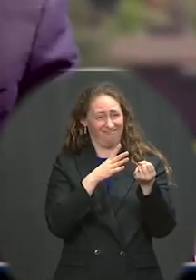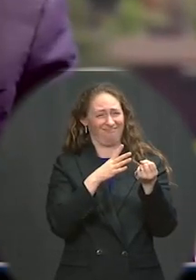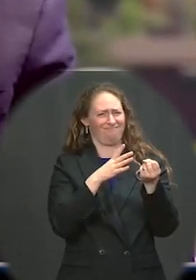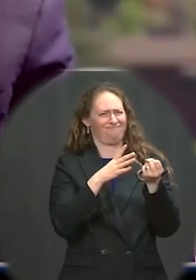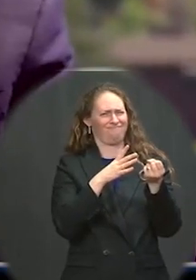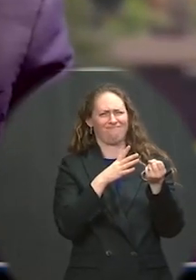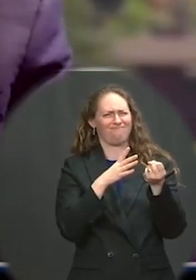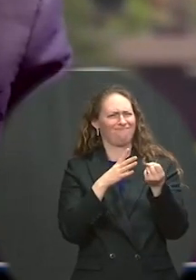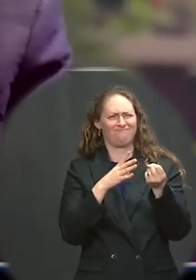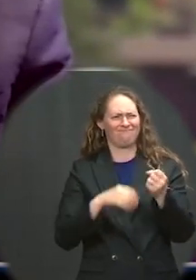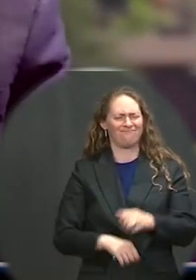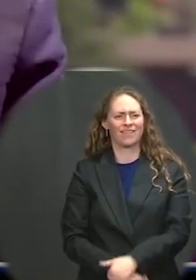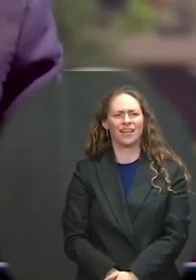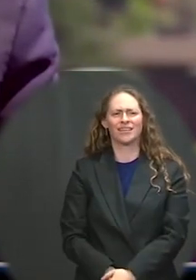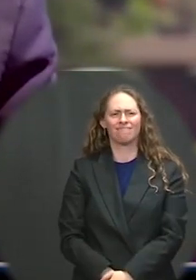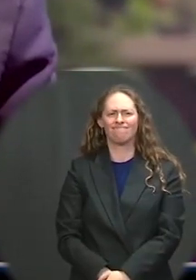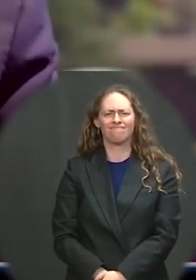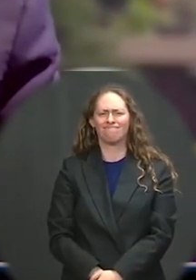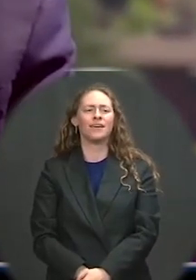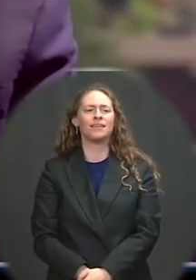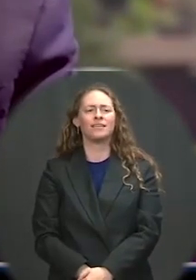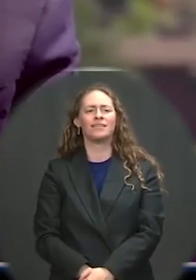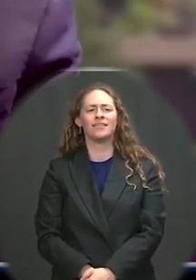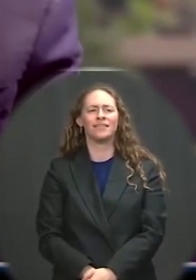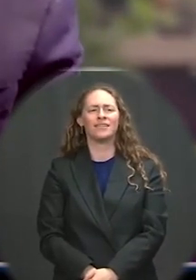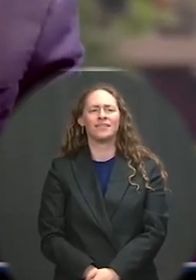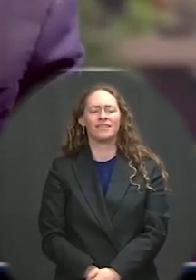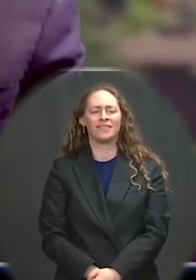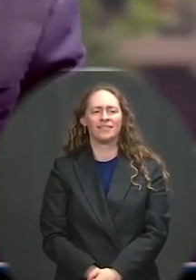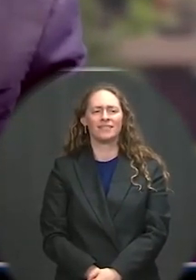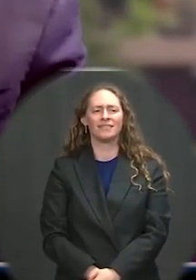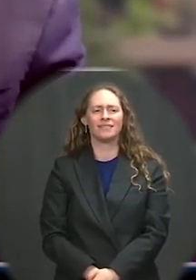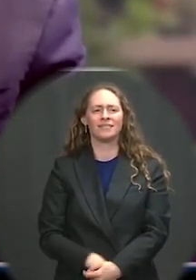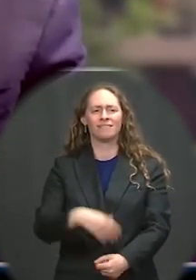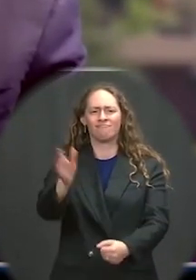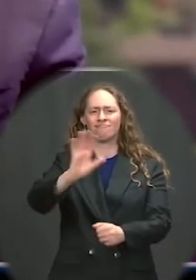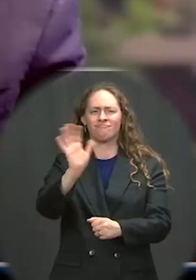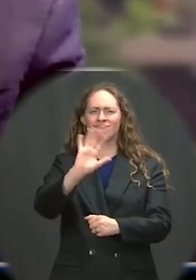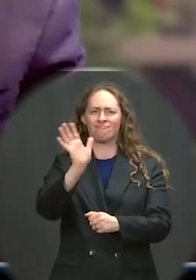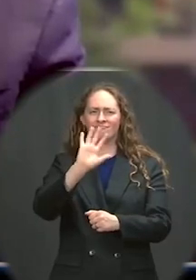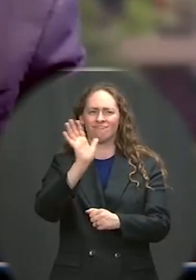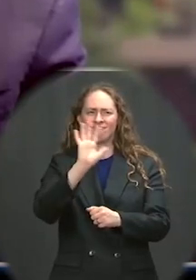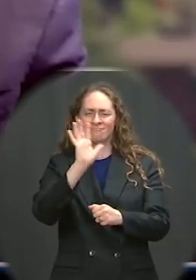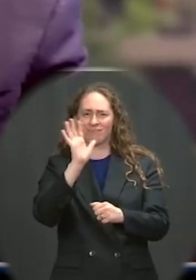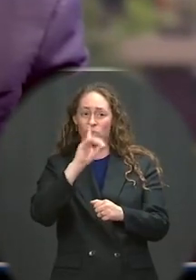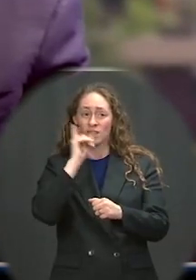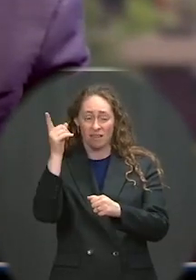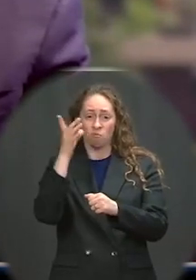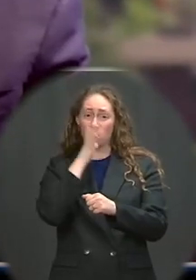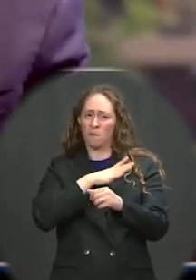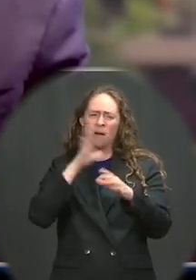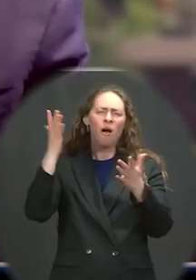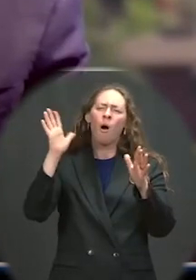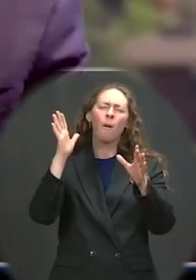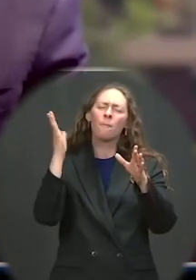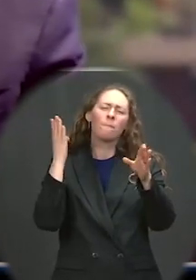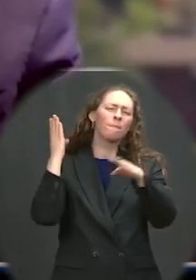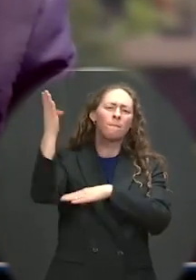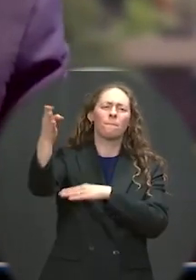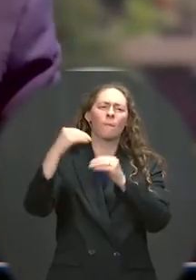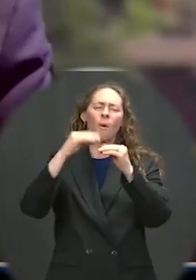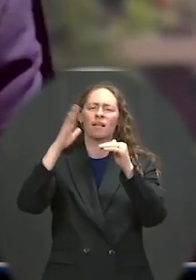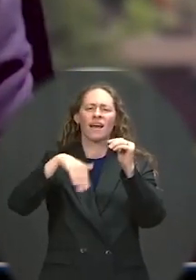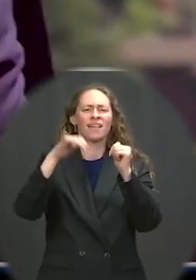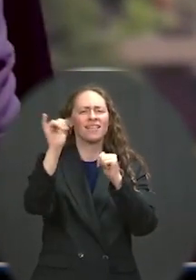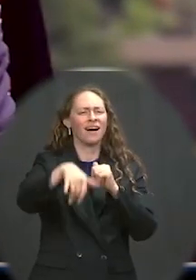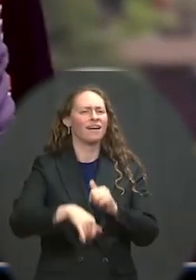they represent at least half of what we do. Every member of our enforcement should feel safe and respected in the ranks. That's